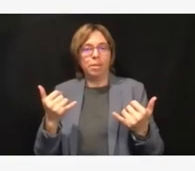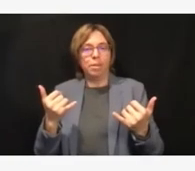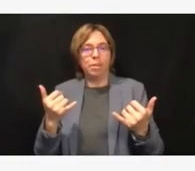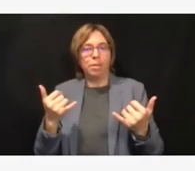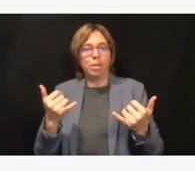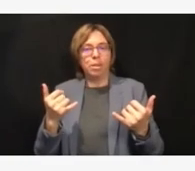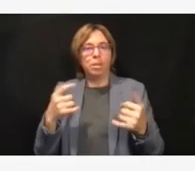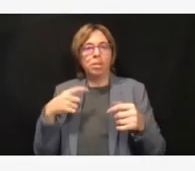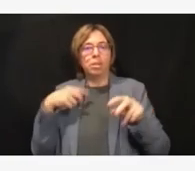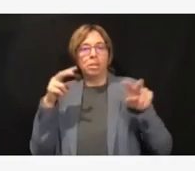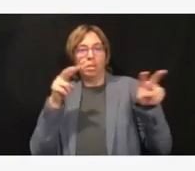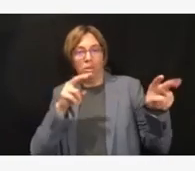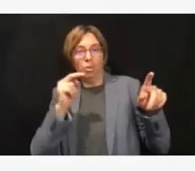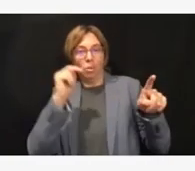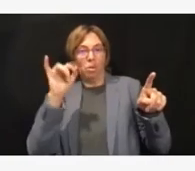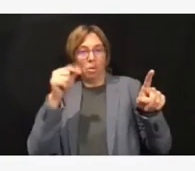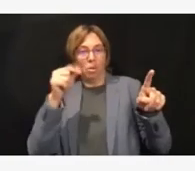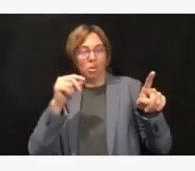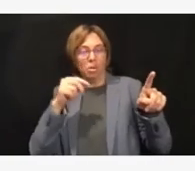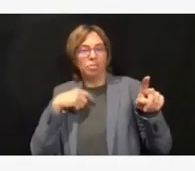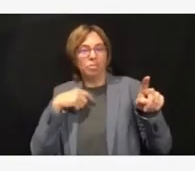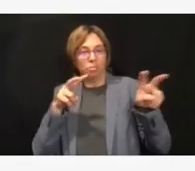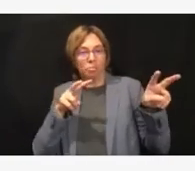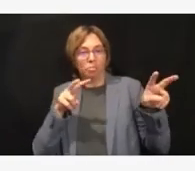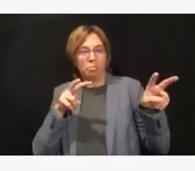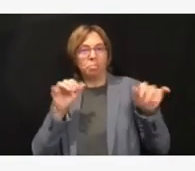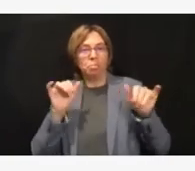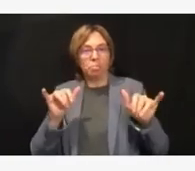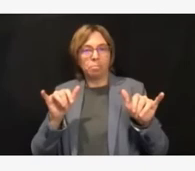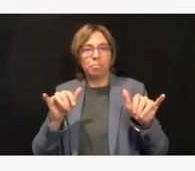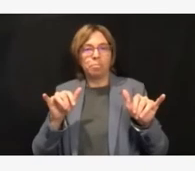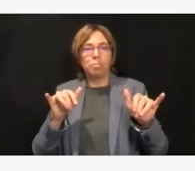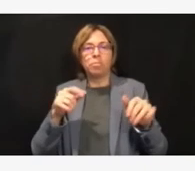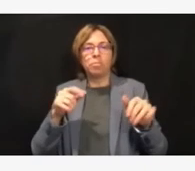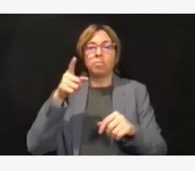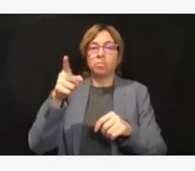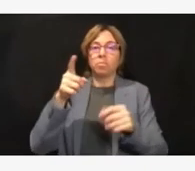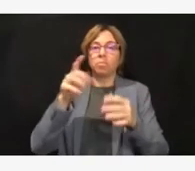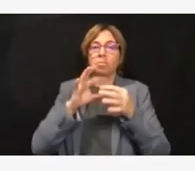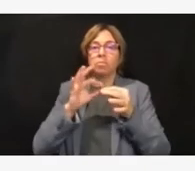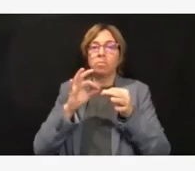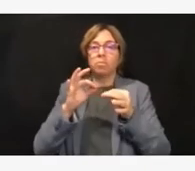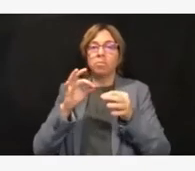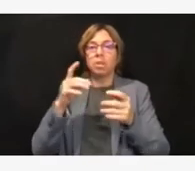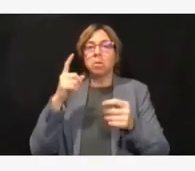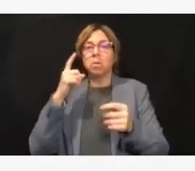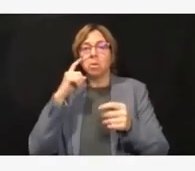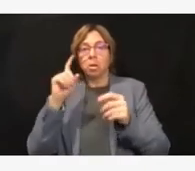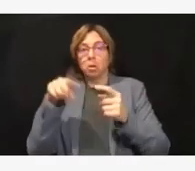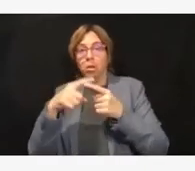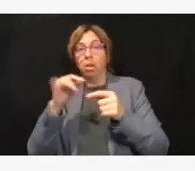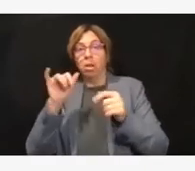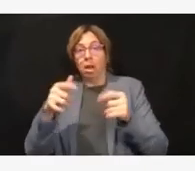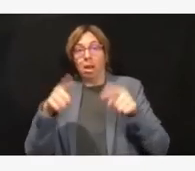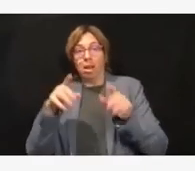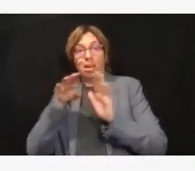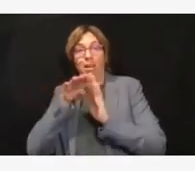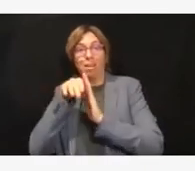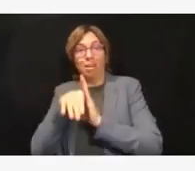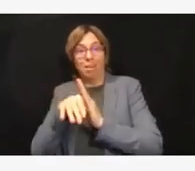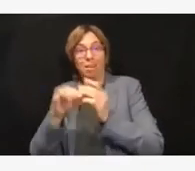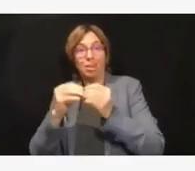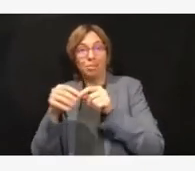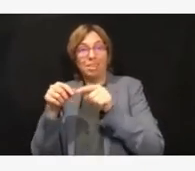I guess when we say it's declining, how is it compared to, you know, the last, like,